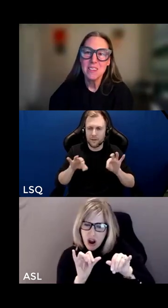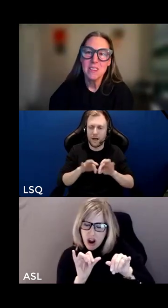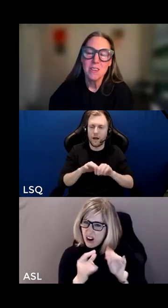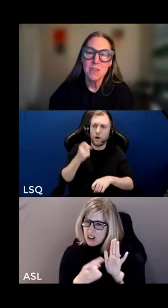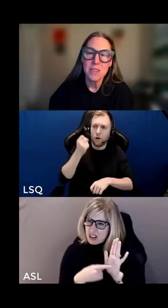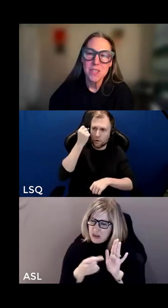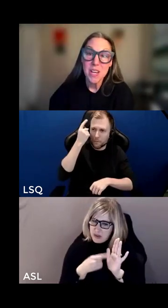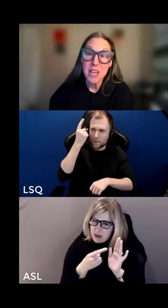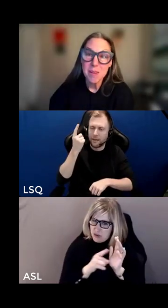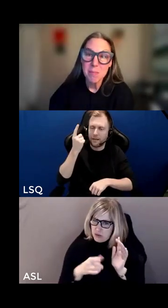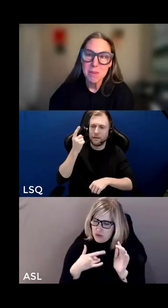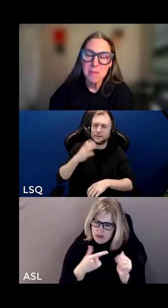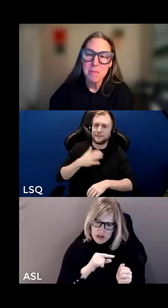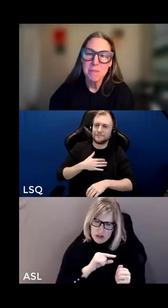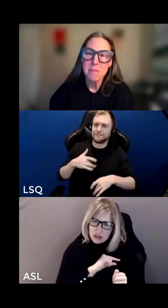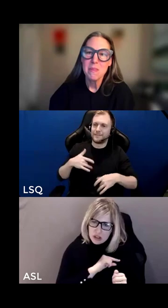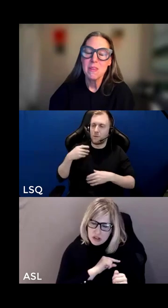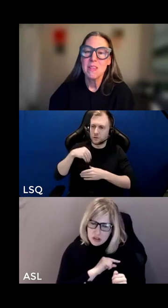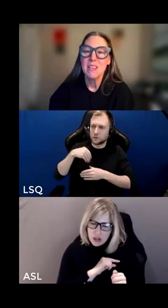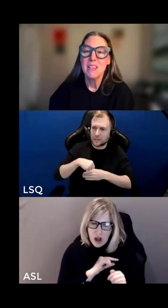or shame